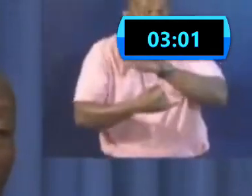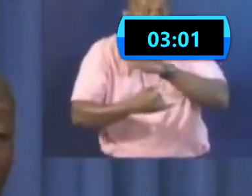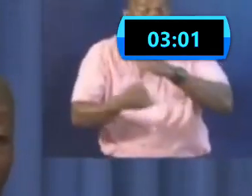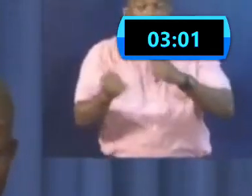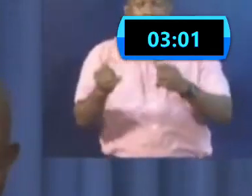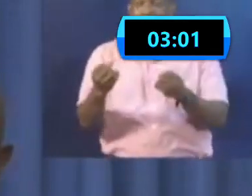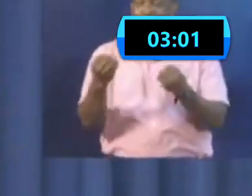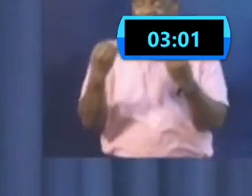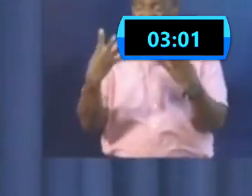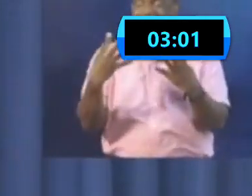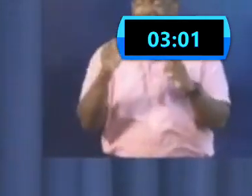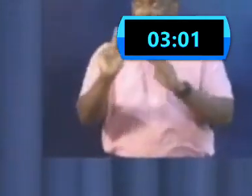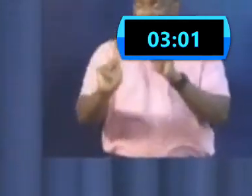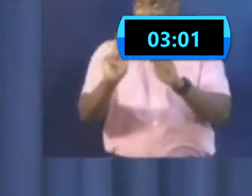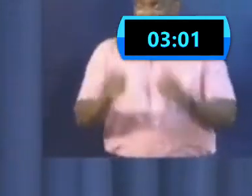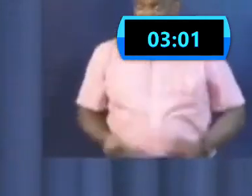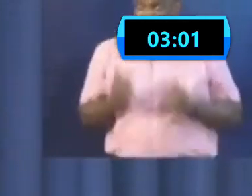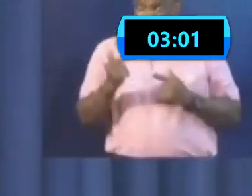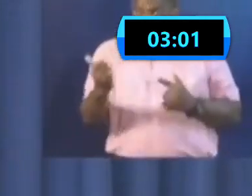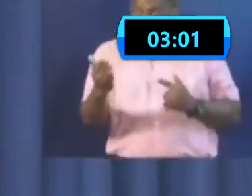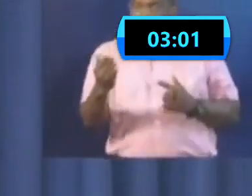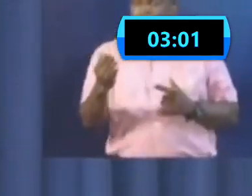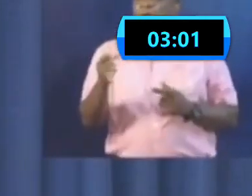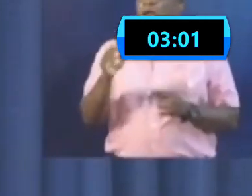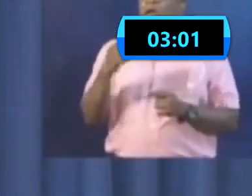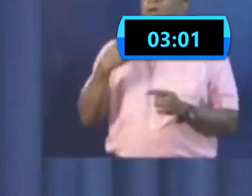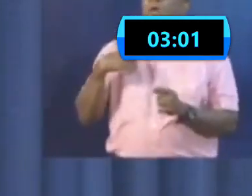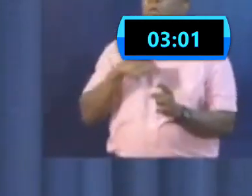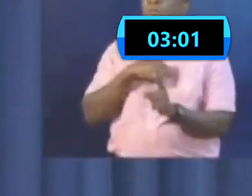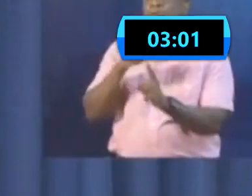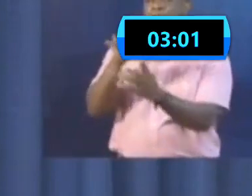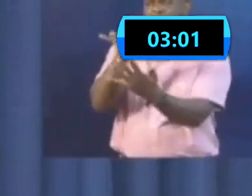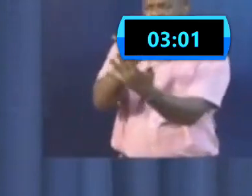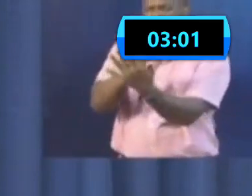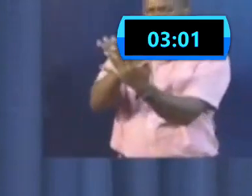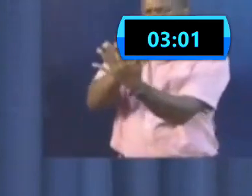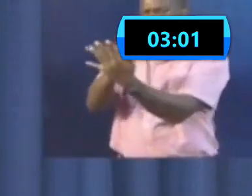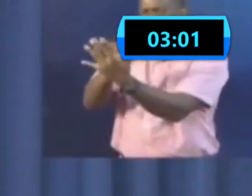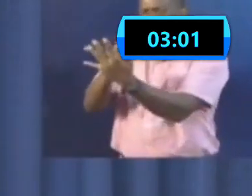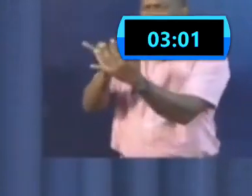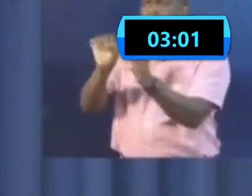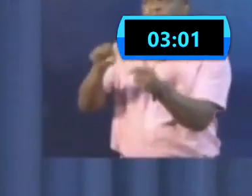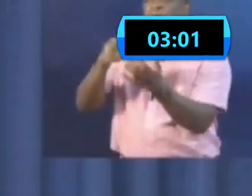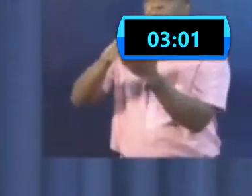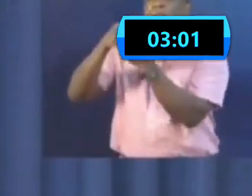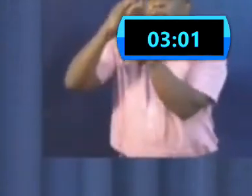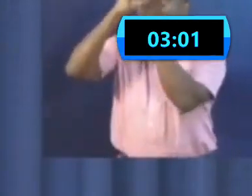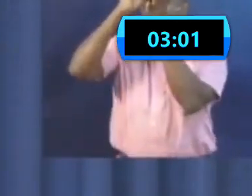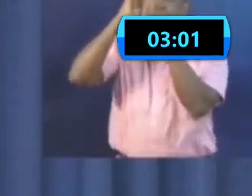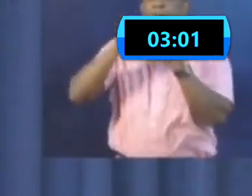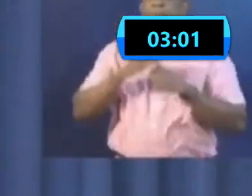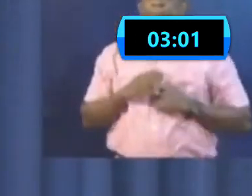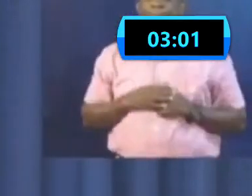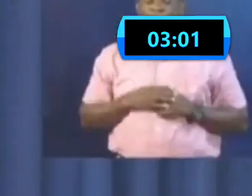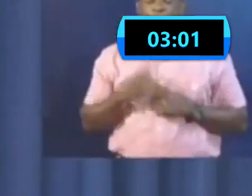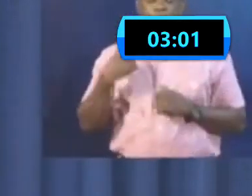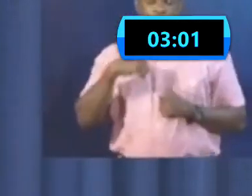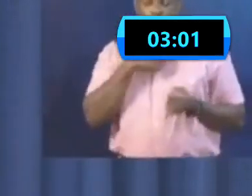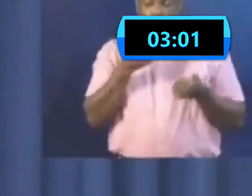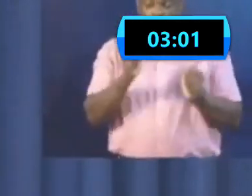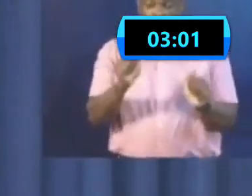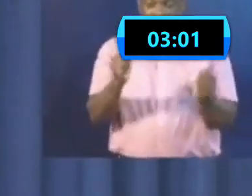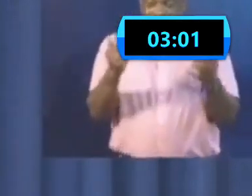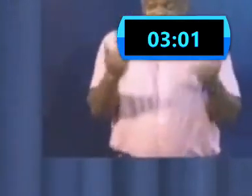doesn't work. And what we are trying to do now is making sure that our original